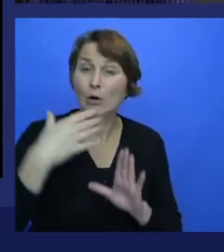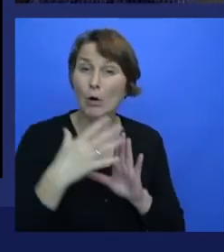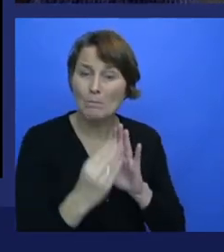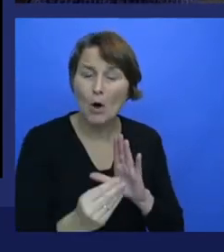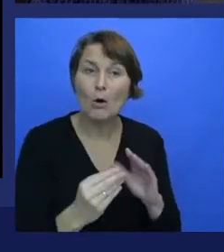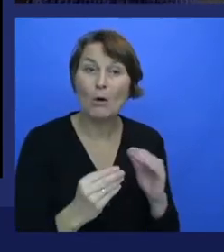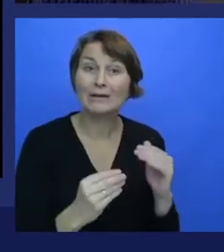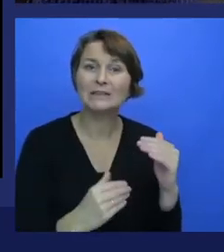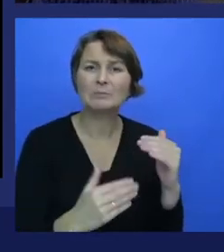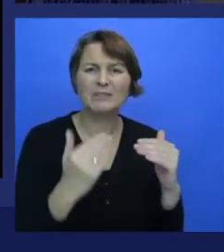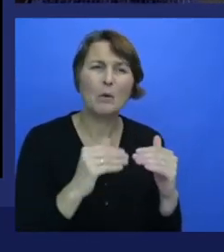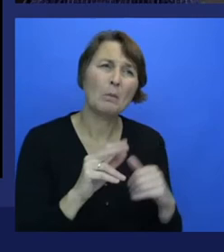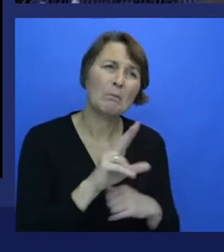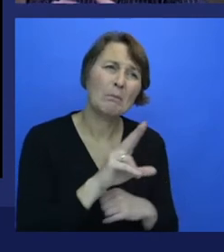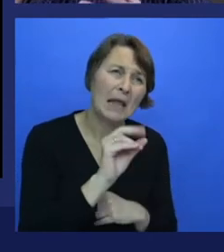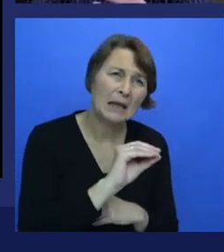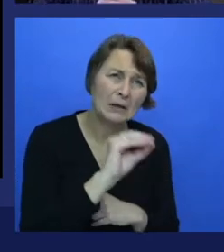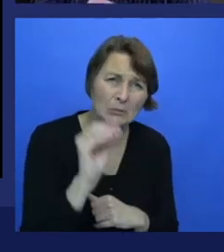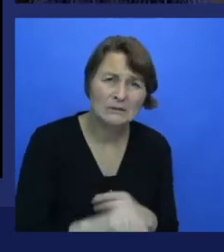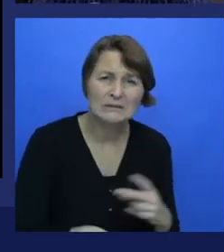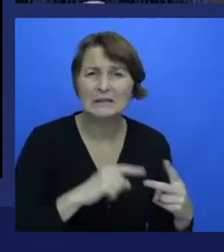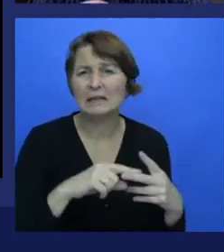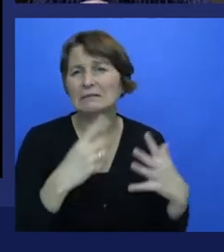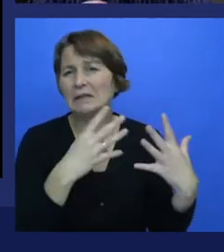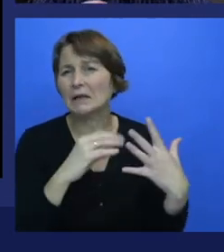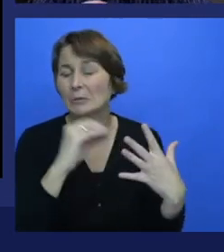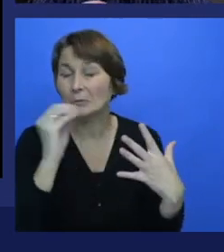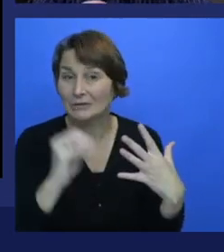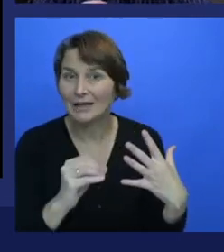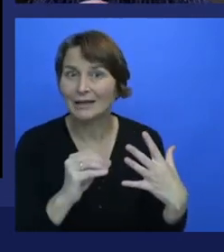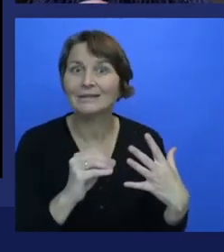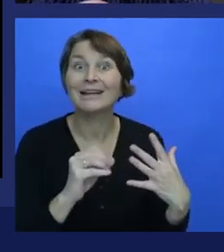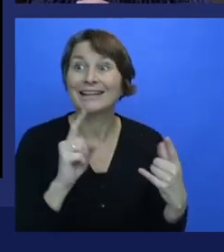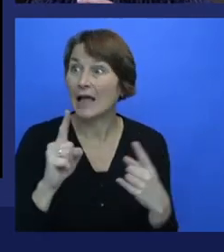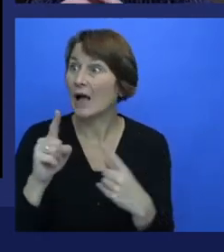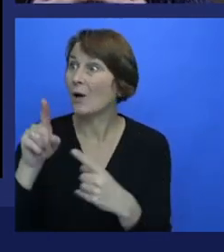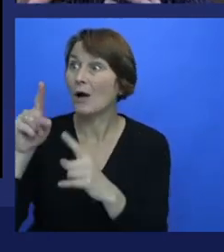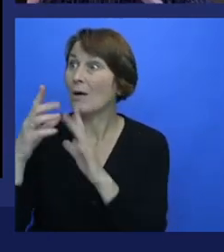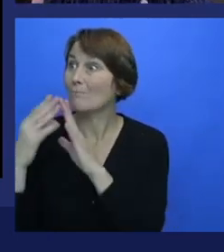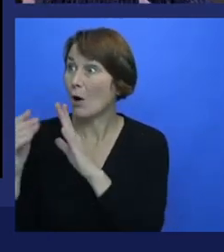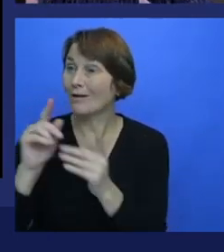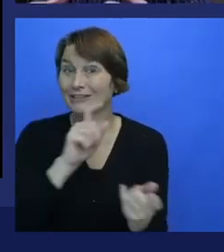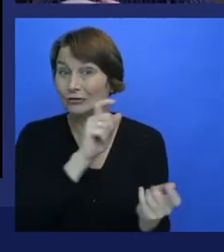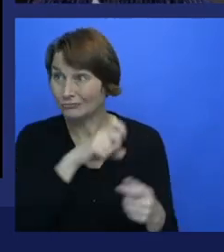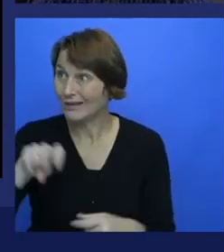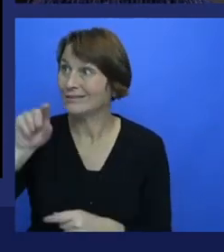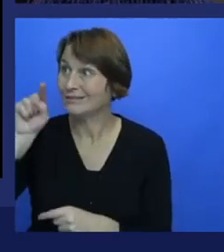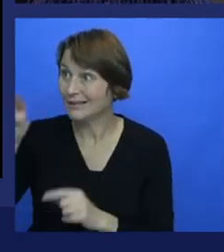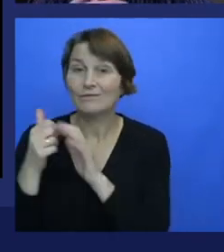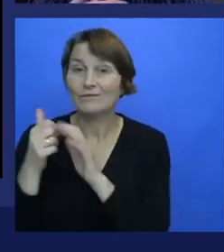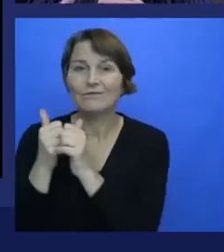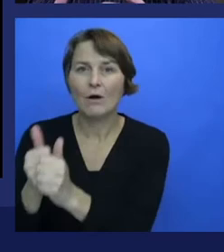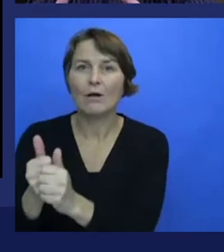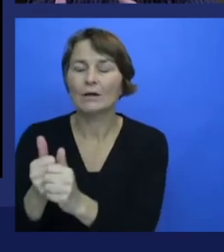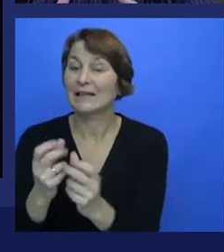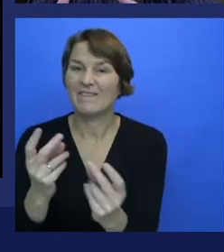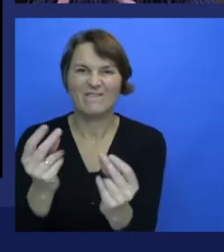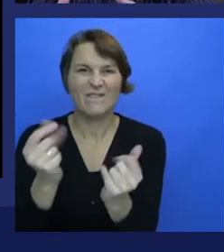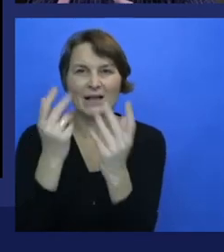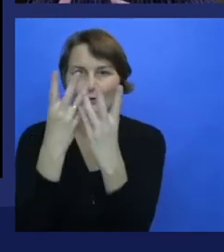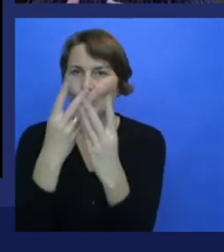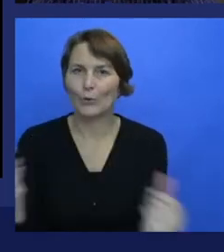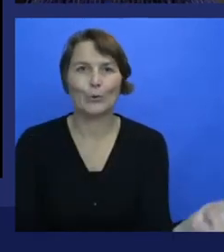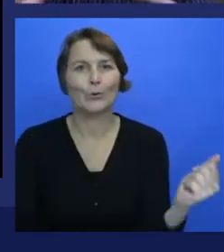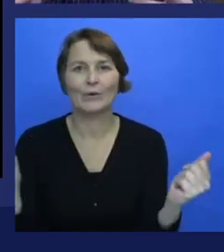to 99% accurate by switching over to that neural net model. There's an interesting pattern that's happening here over and over and over